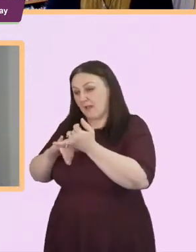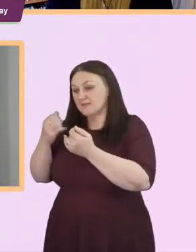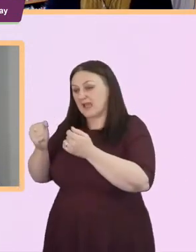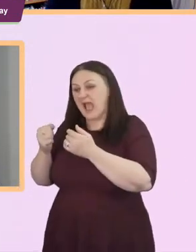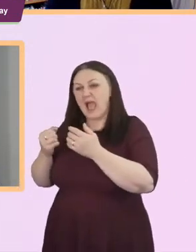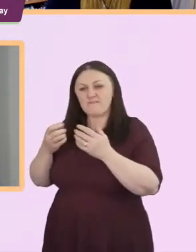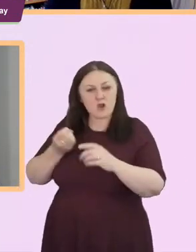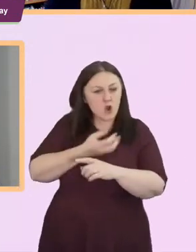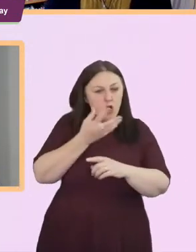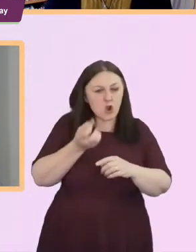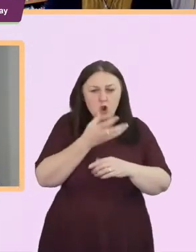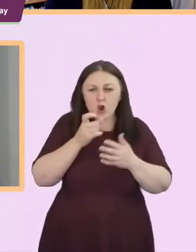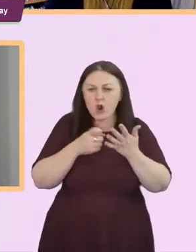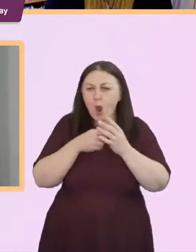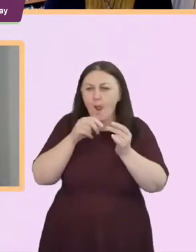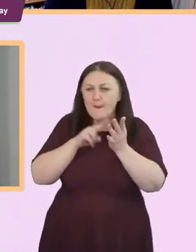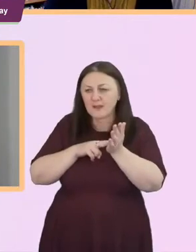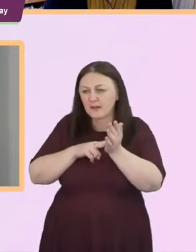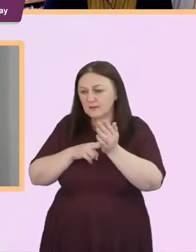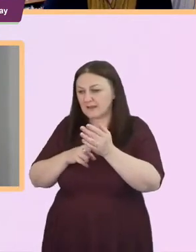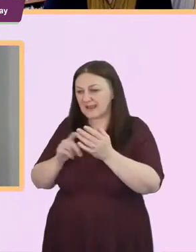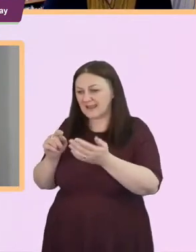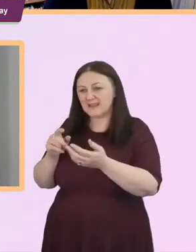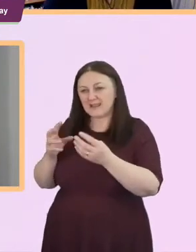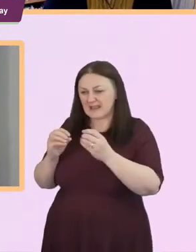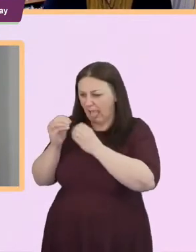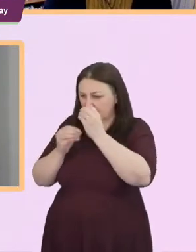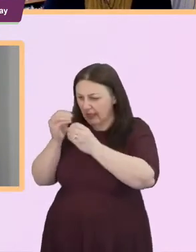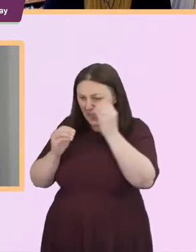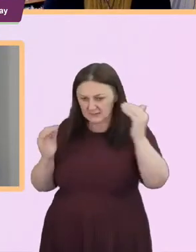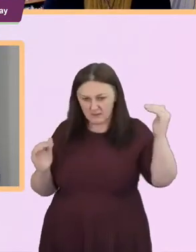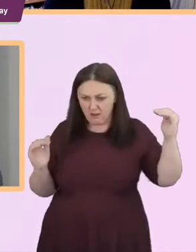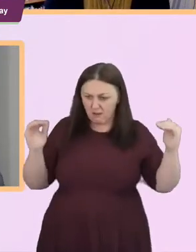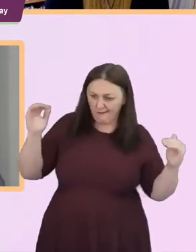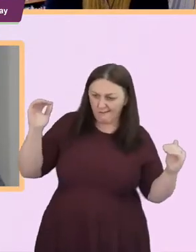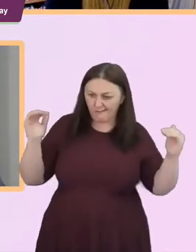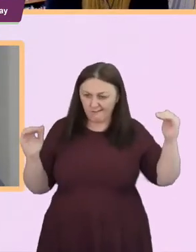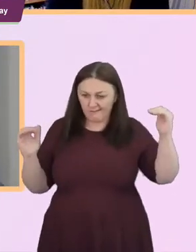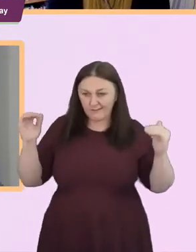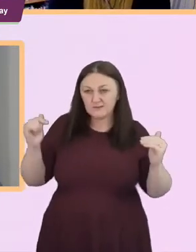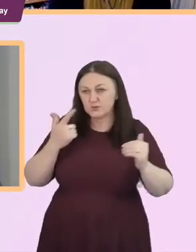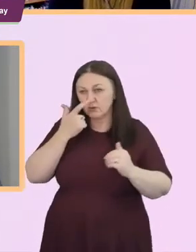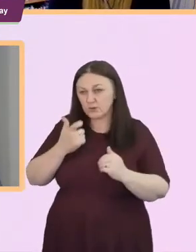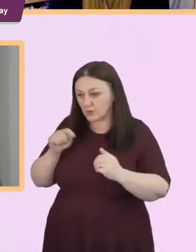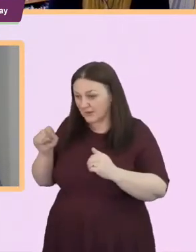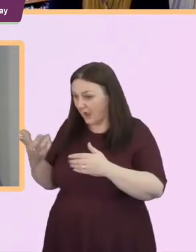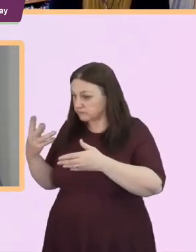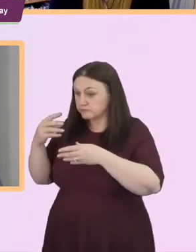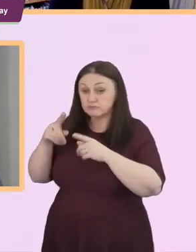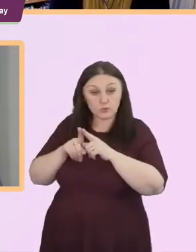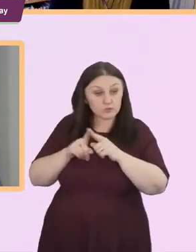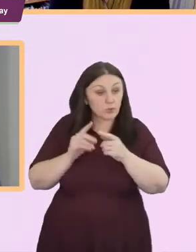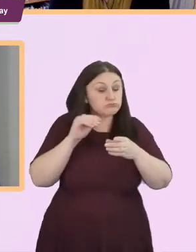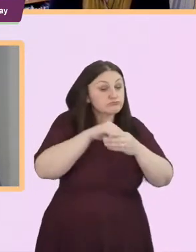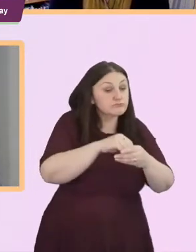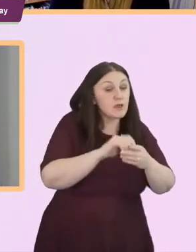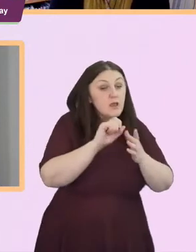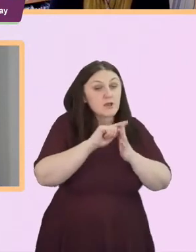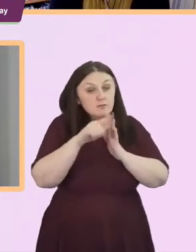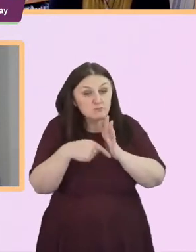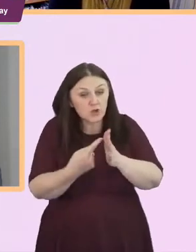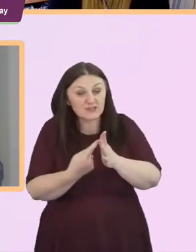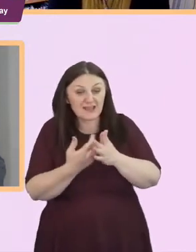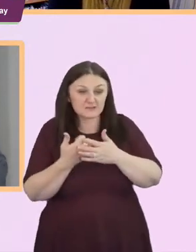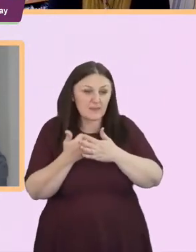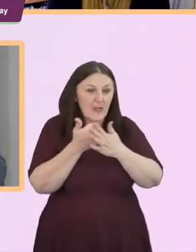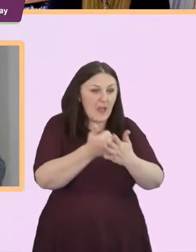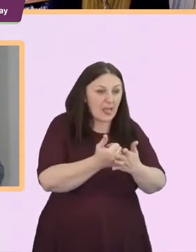you can go there check it out and and actually make then a contribution to projects which will be aiming to reduce carbon